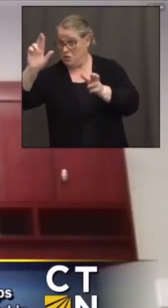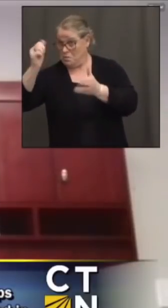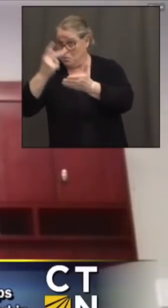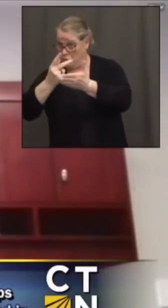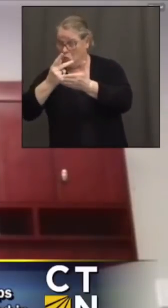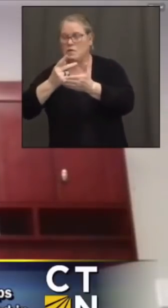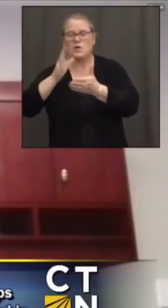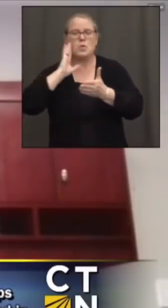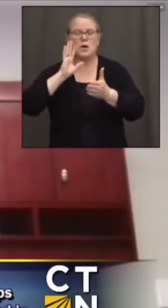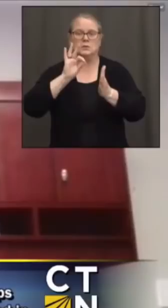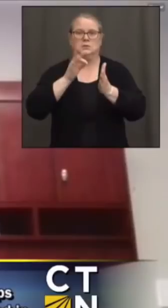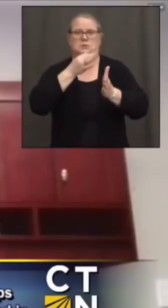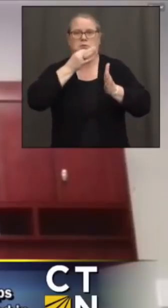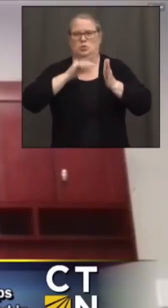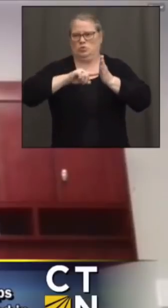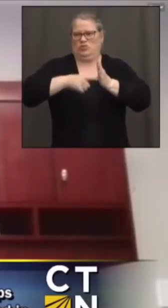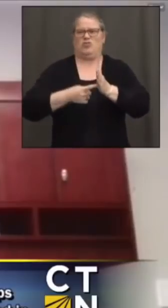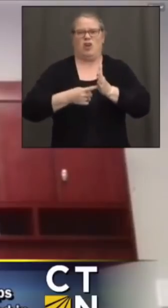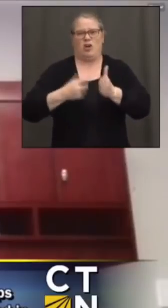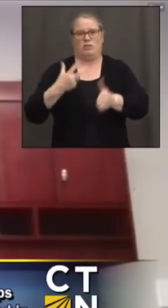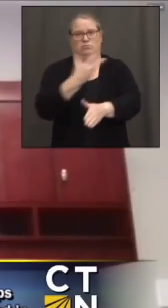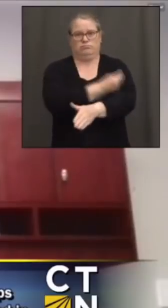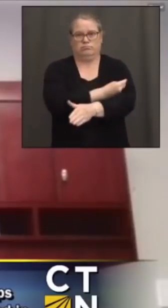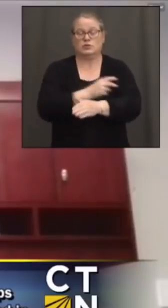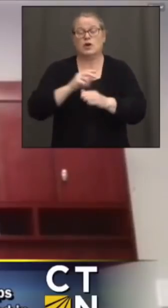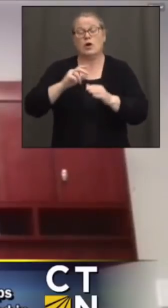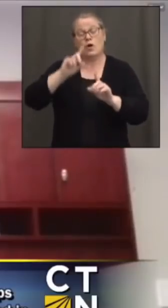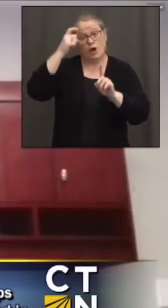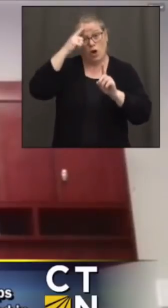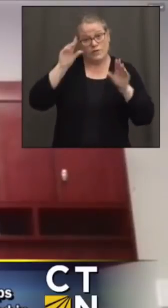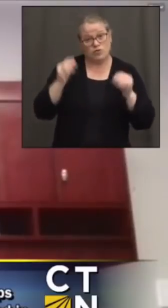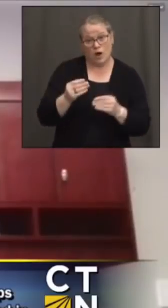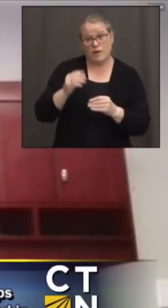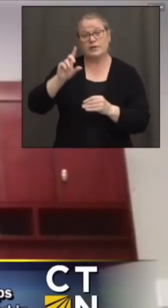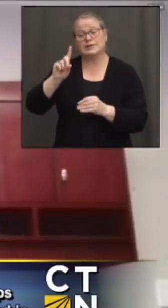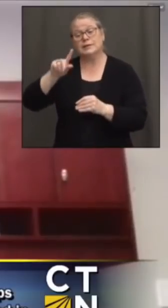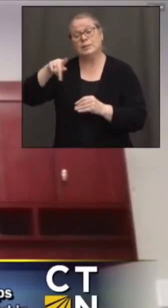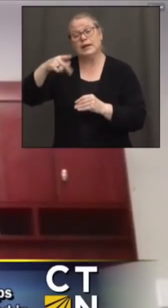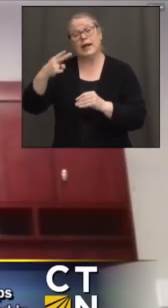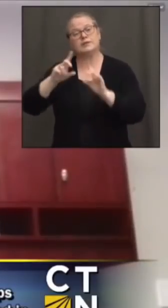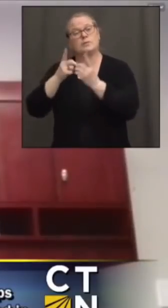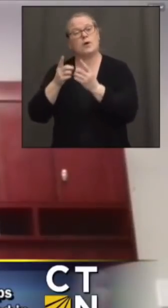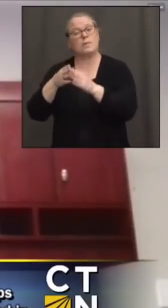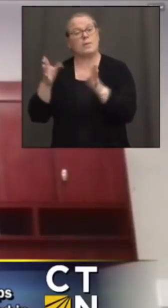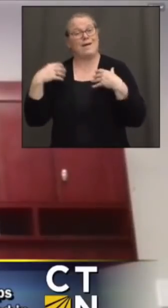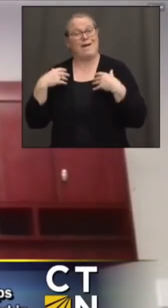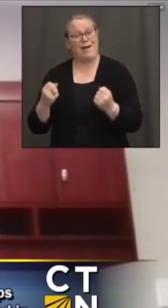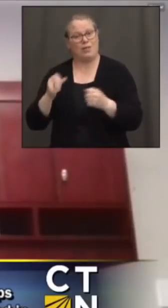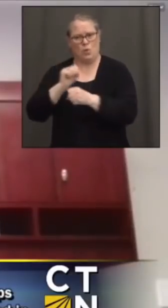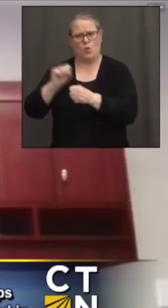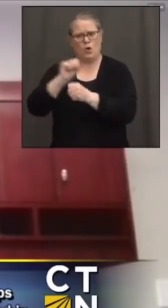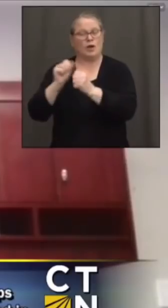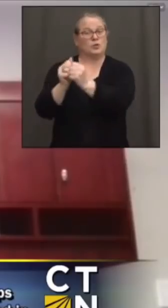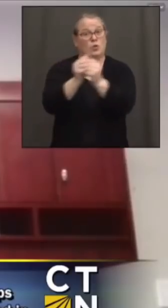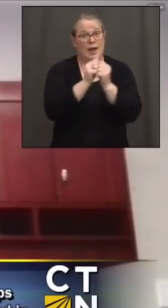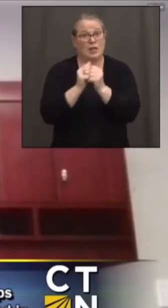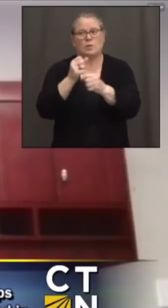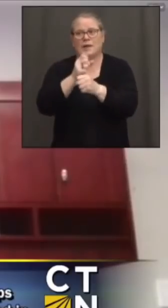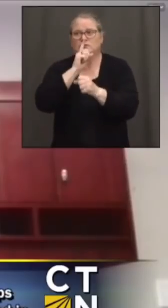governor's office, the Department of Public Health, working together to ensure that information will be available to our districts to once again